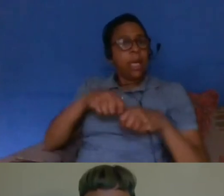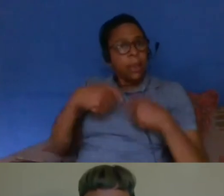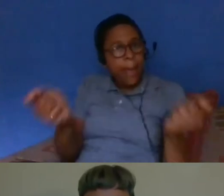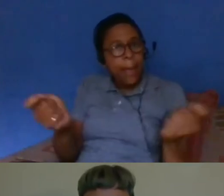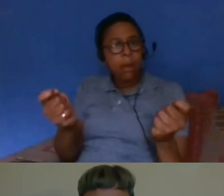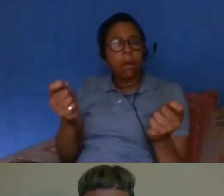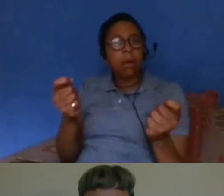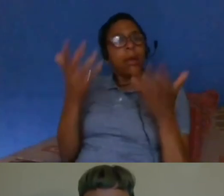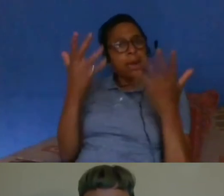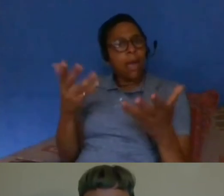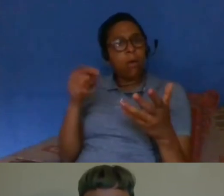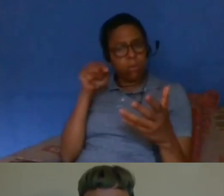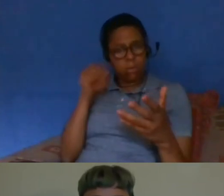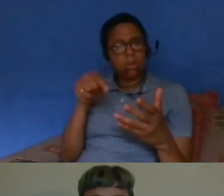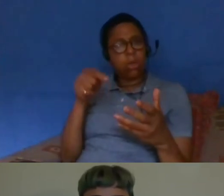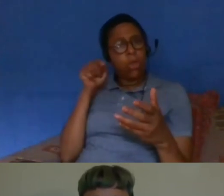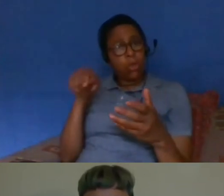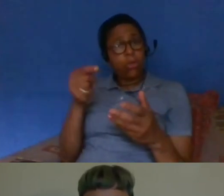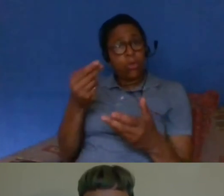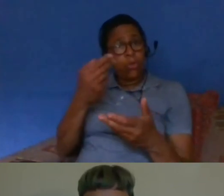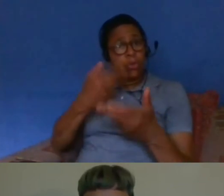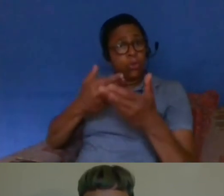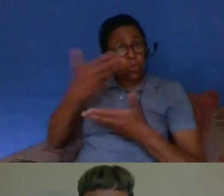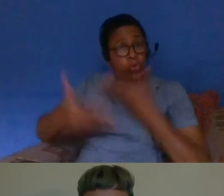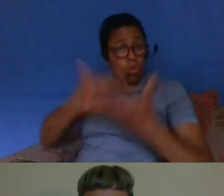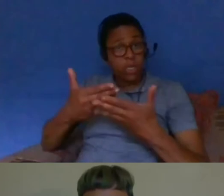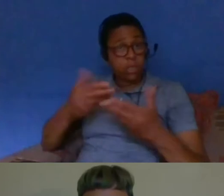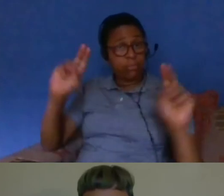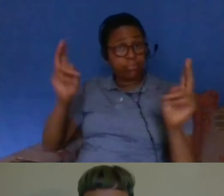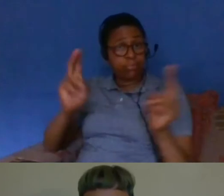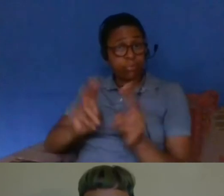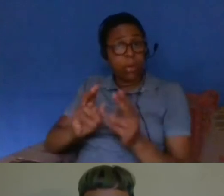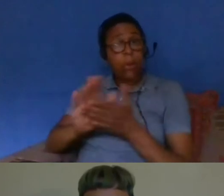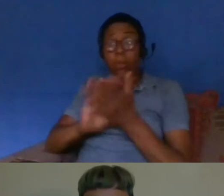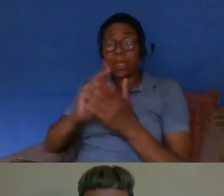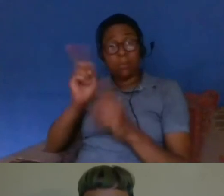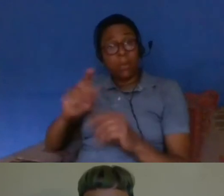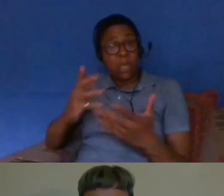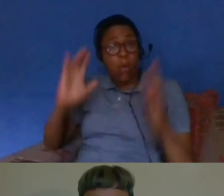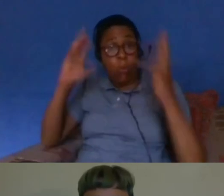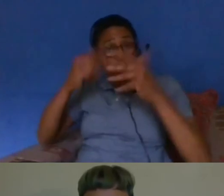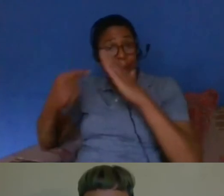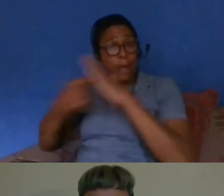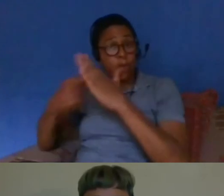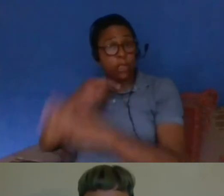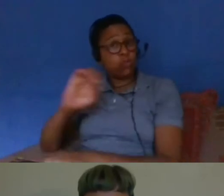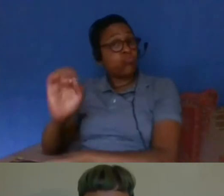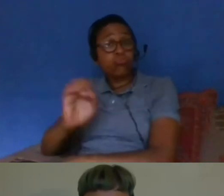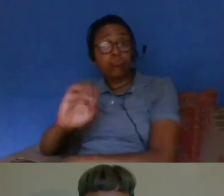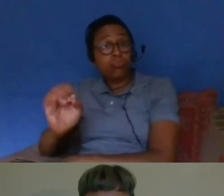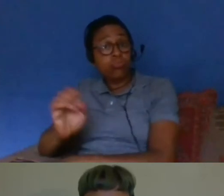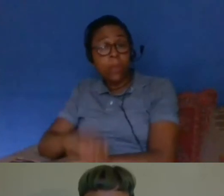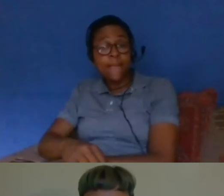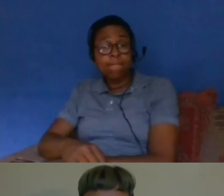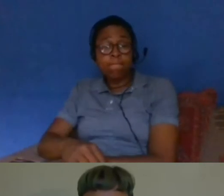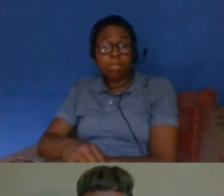experiencing injustice um then it's worth thinking about whether there might be it might be